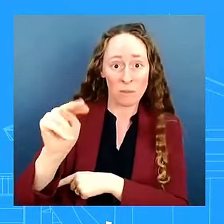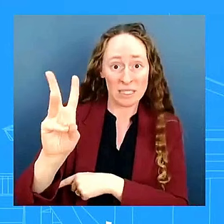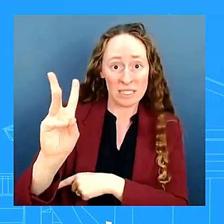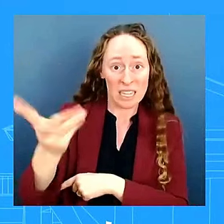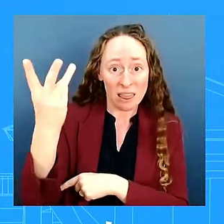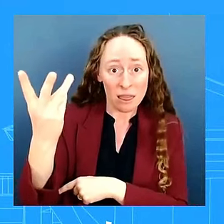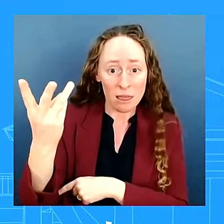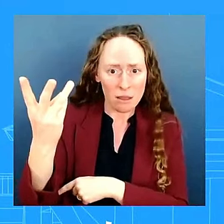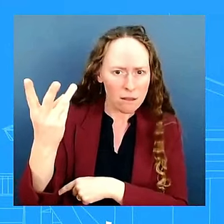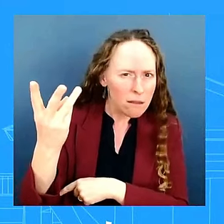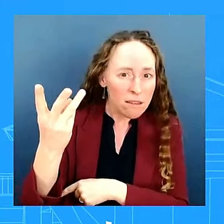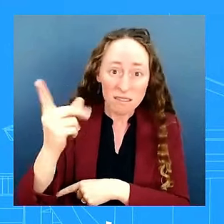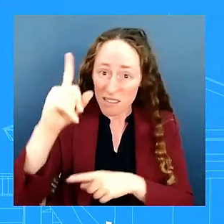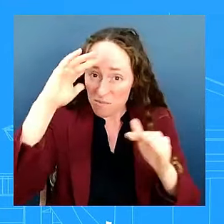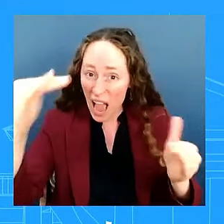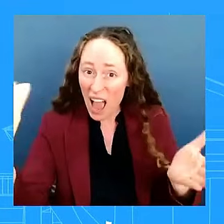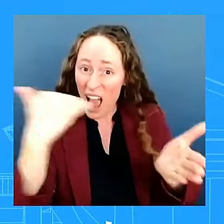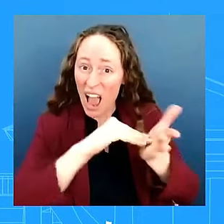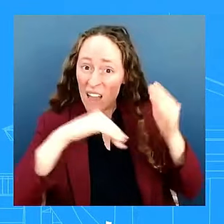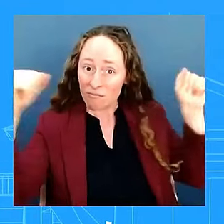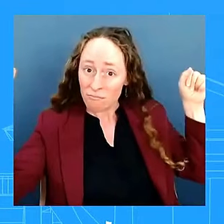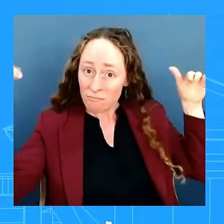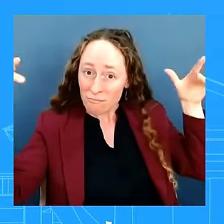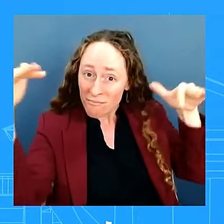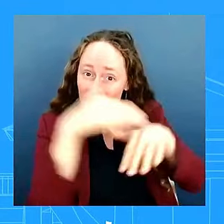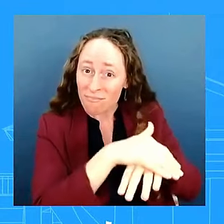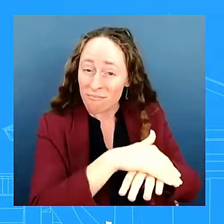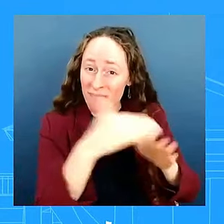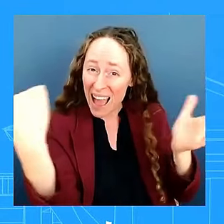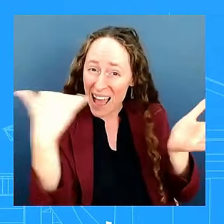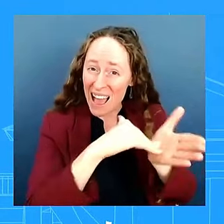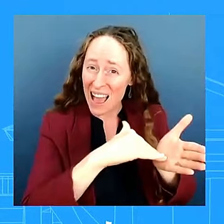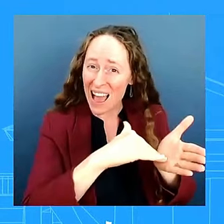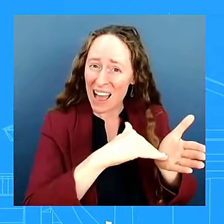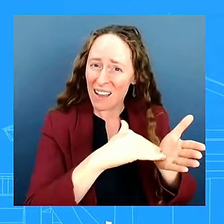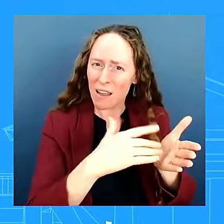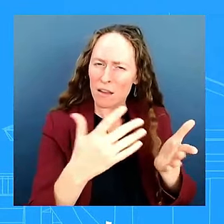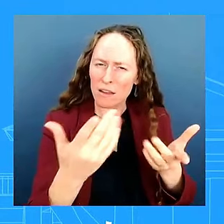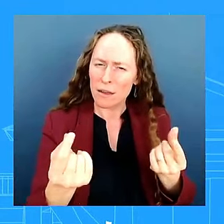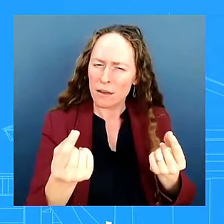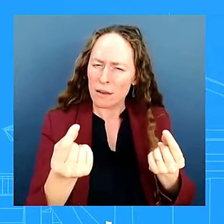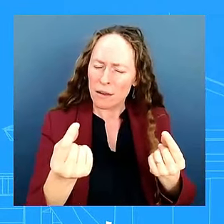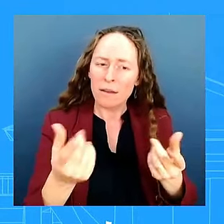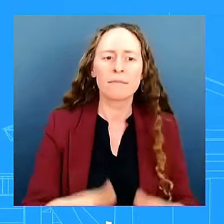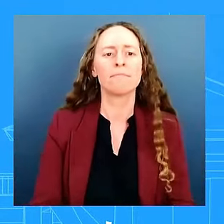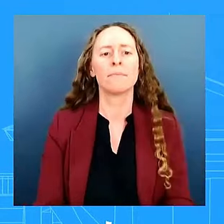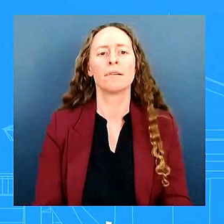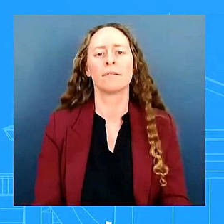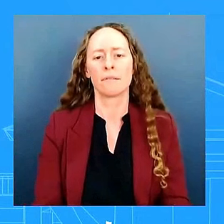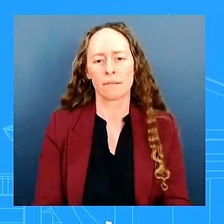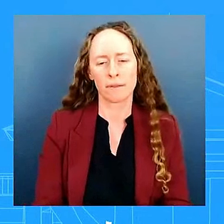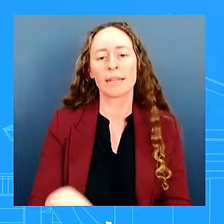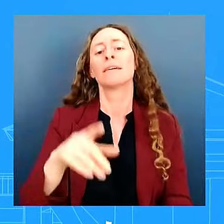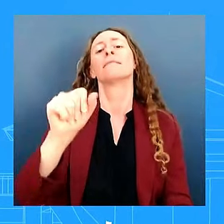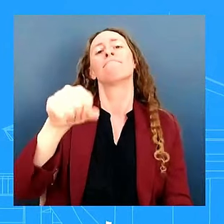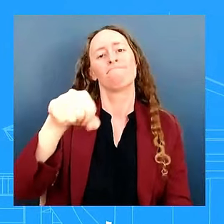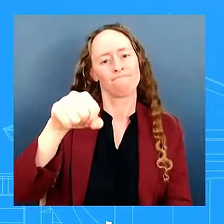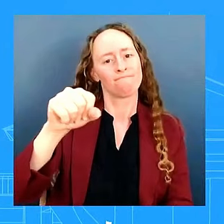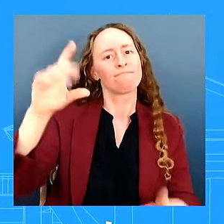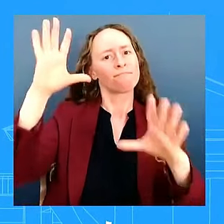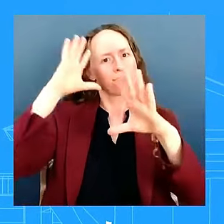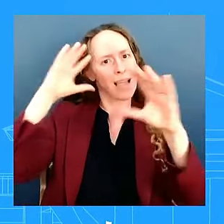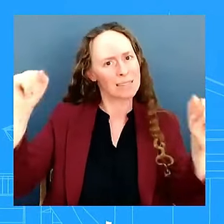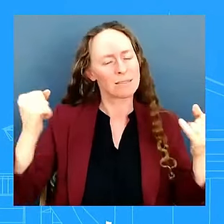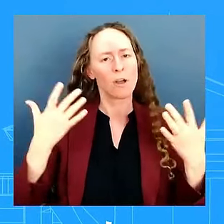right this president has spoken very passionately about january 6 and what happened uh on that day and how it was